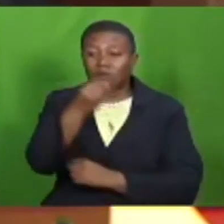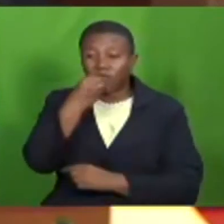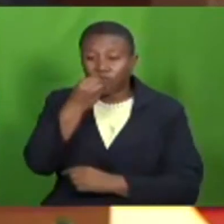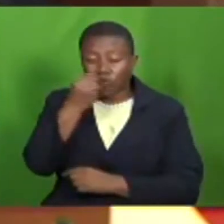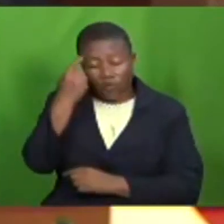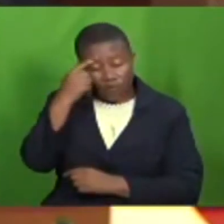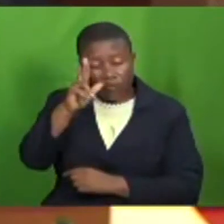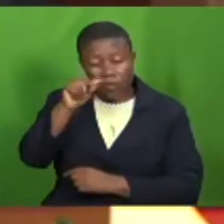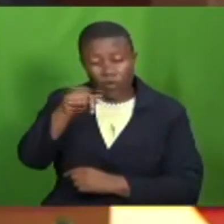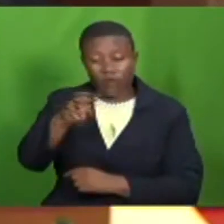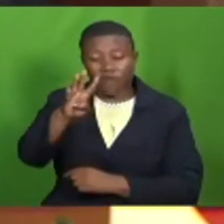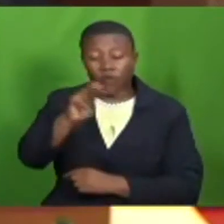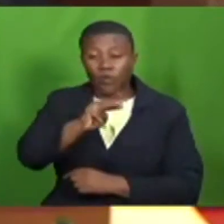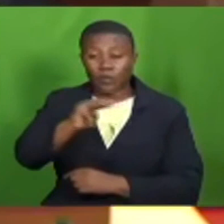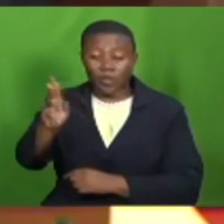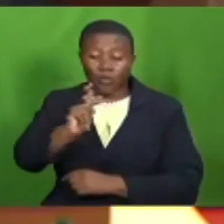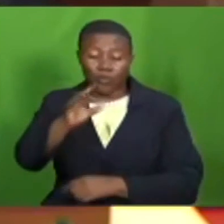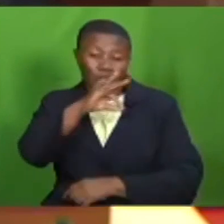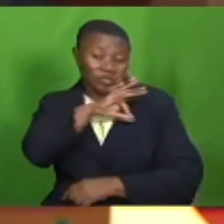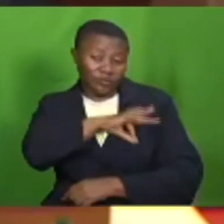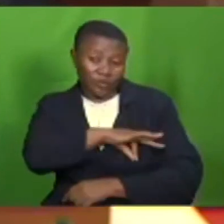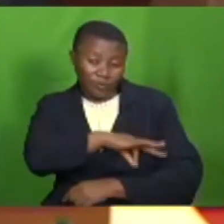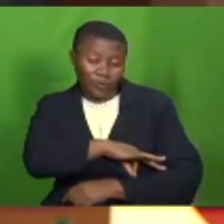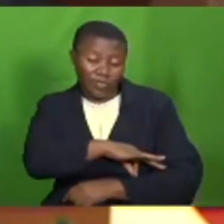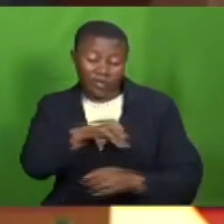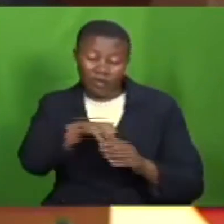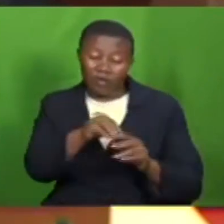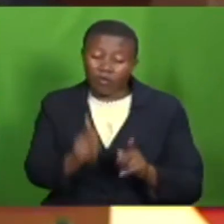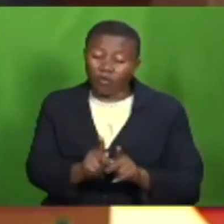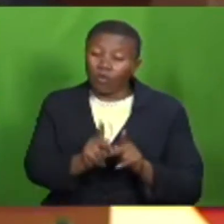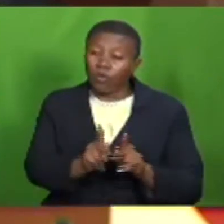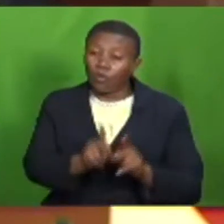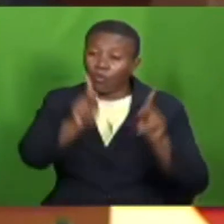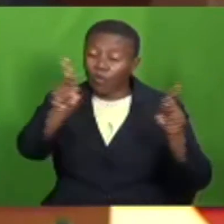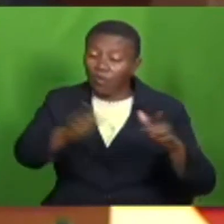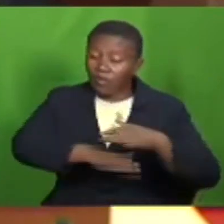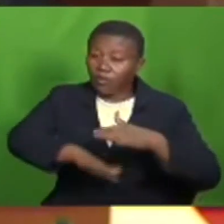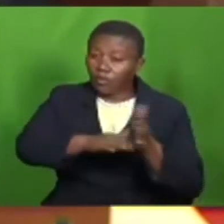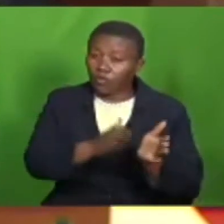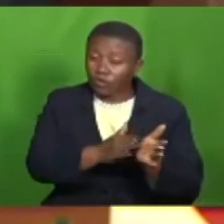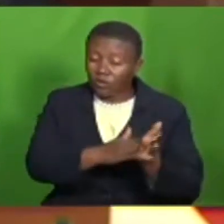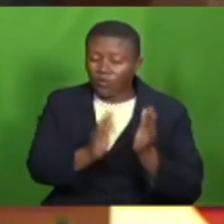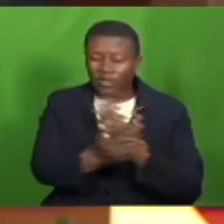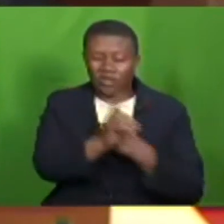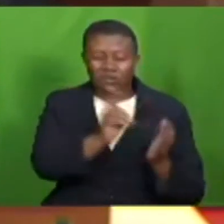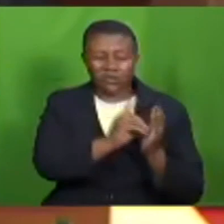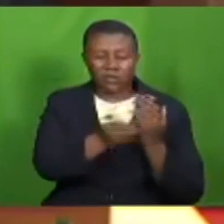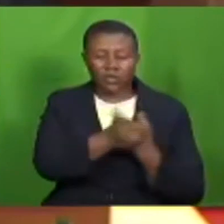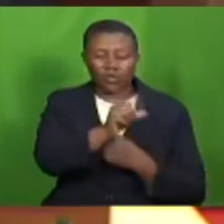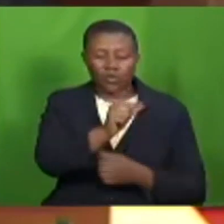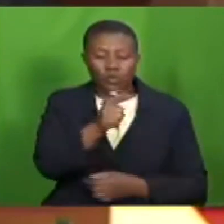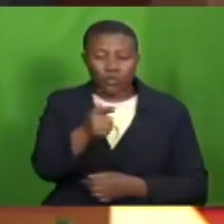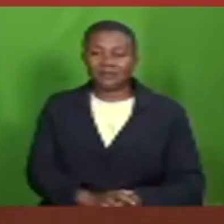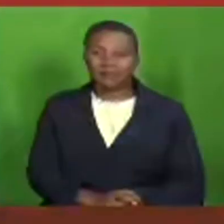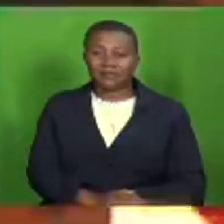.4 million beneficiary peoples in public basic schools as of December 2021, will be